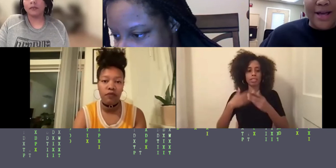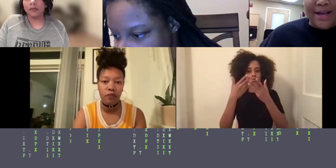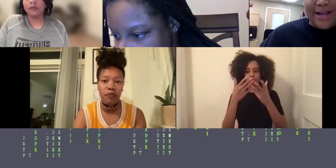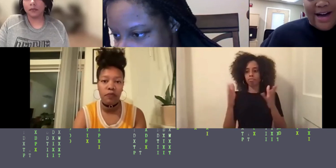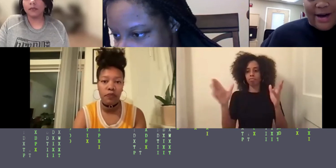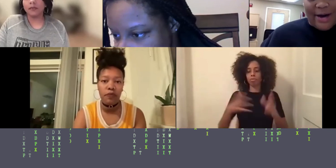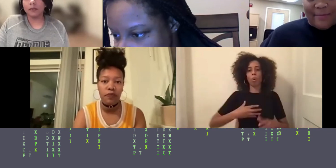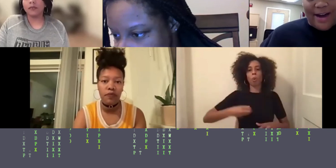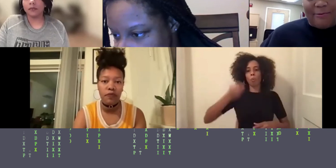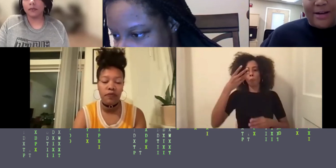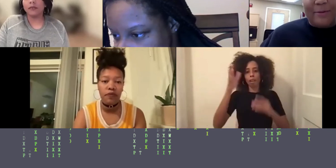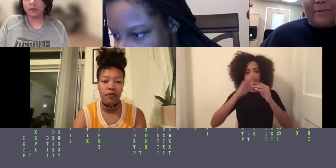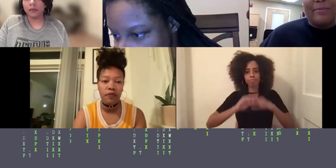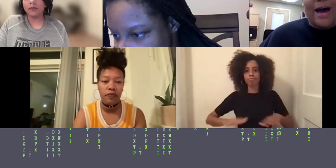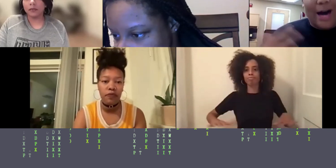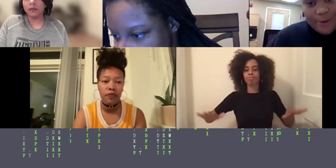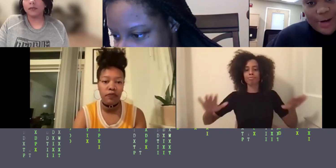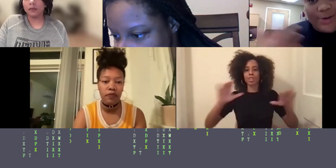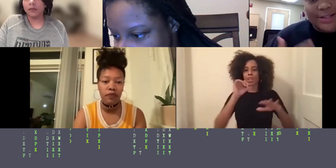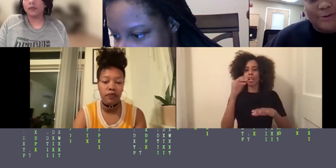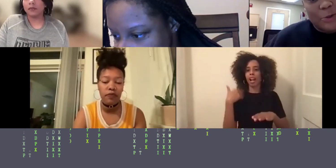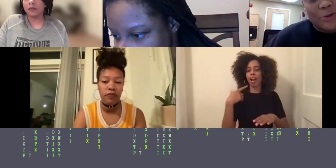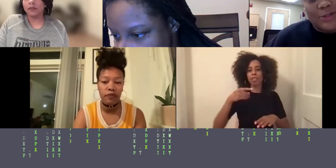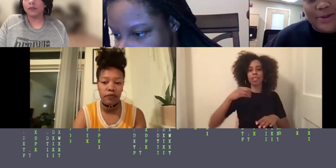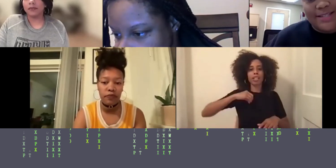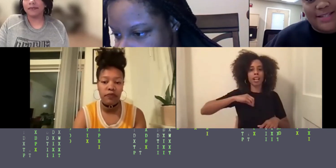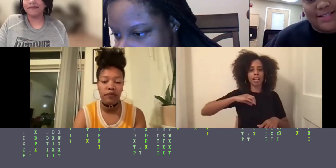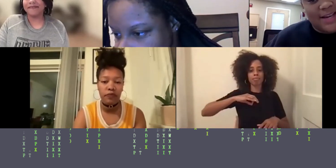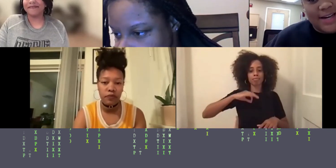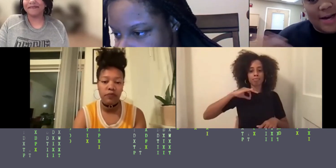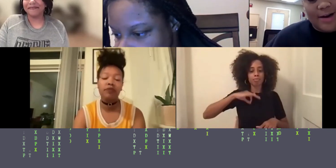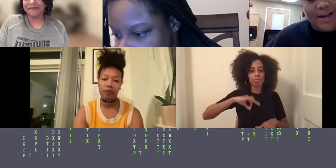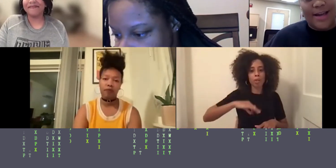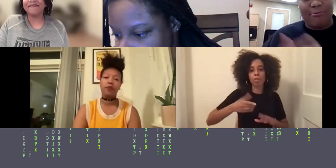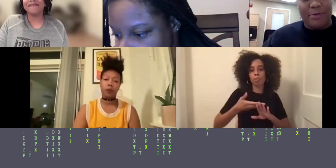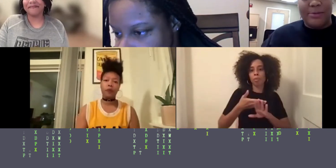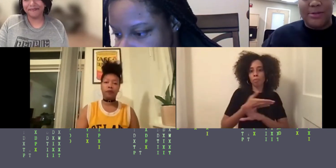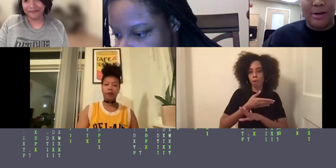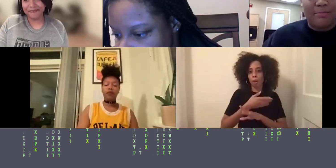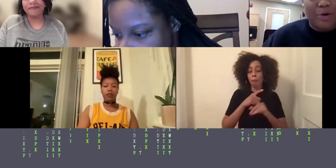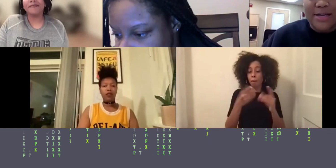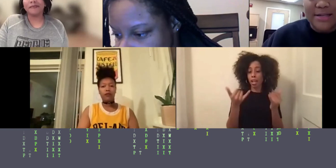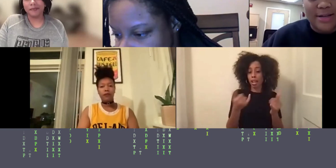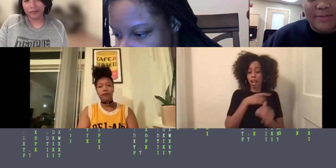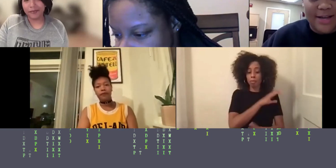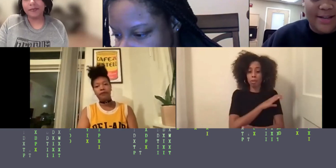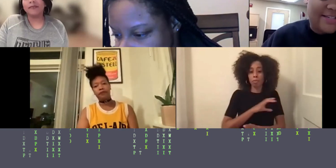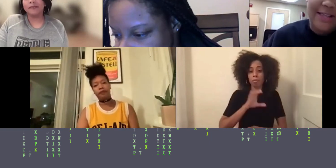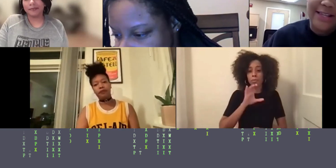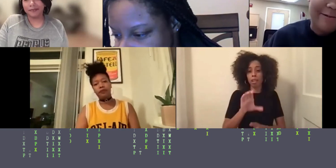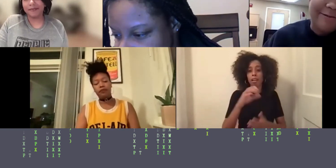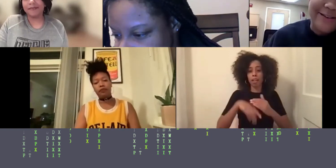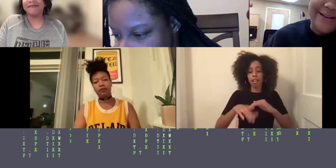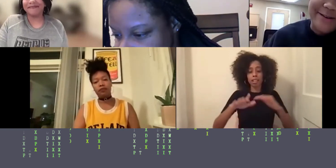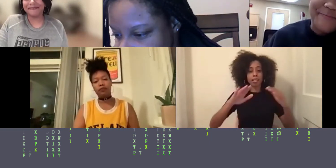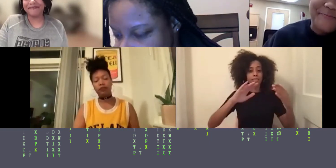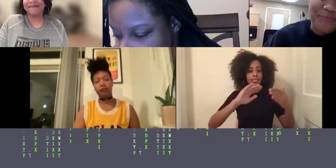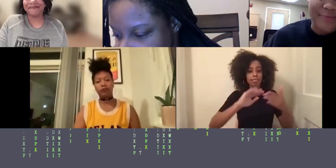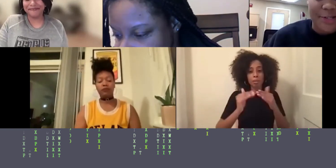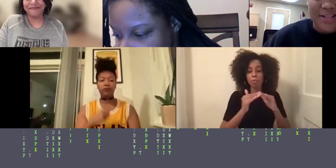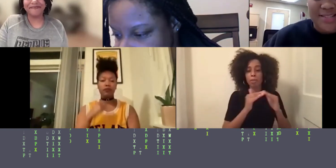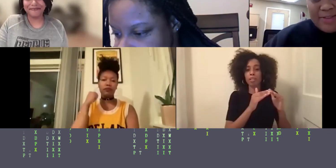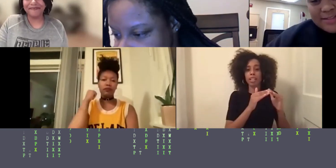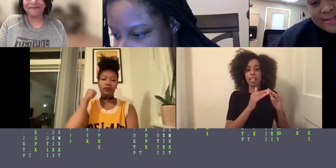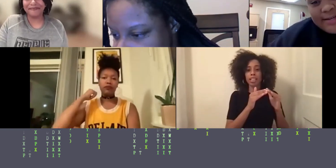So, um, I've been empowered with these virtual spaces that now I have been able to bring into my like daily life. Um,